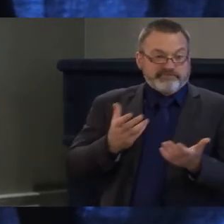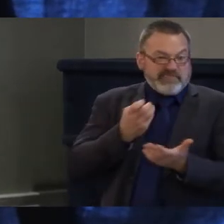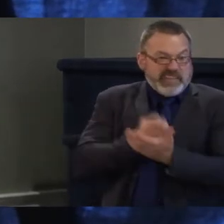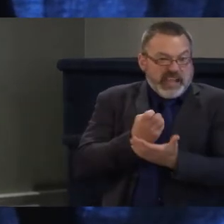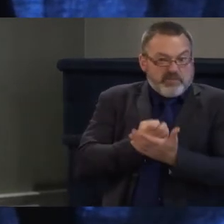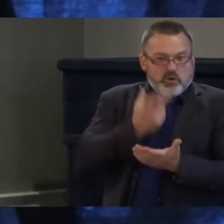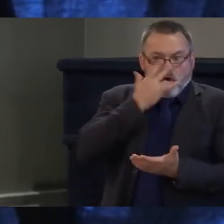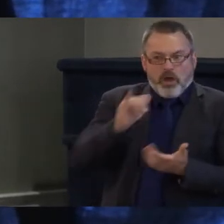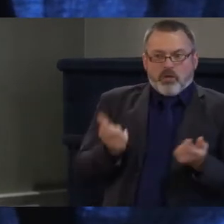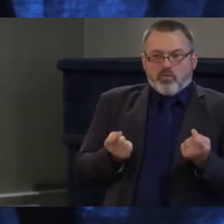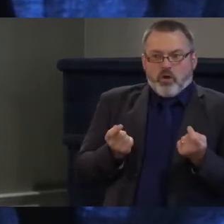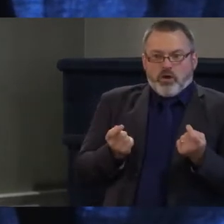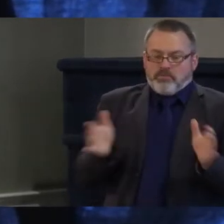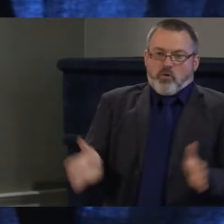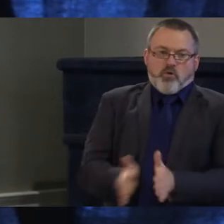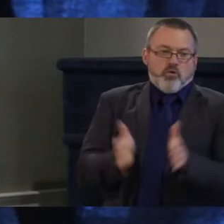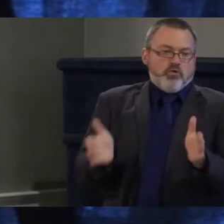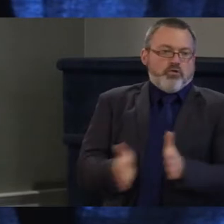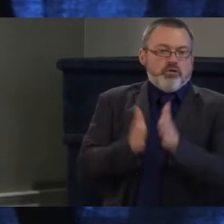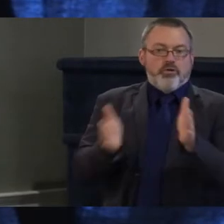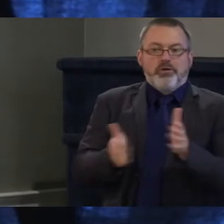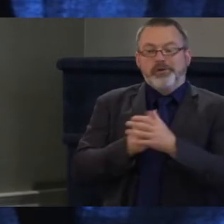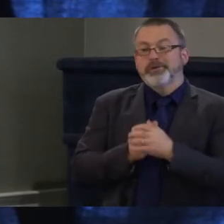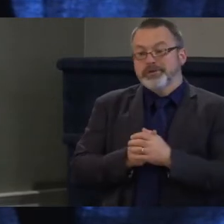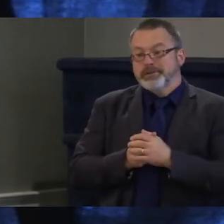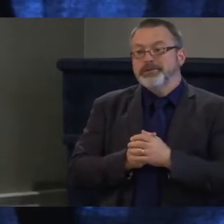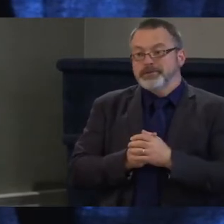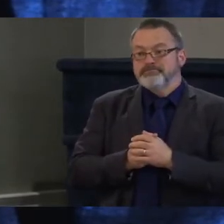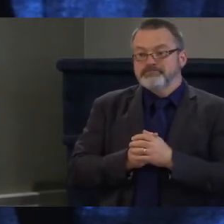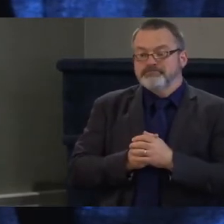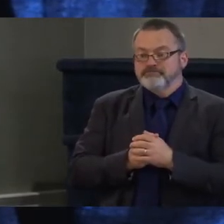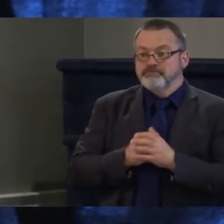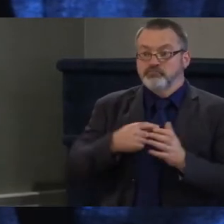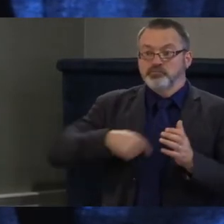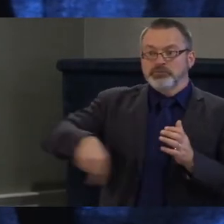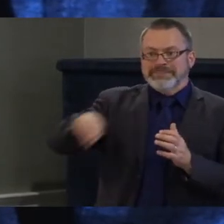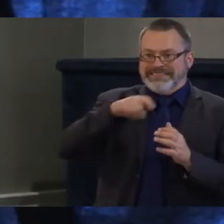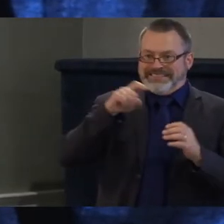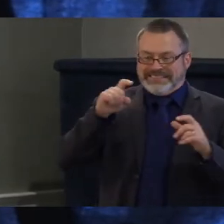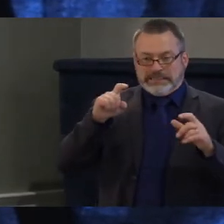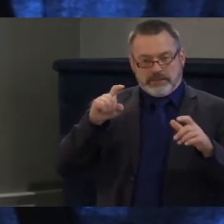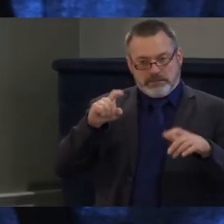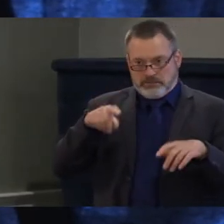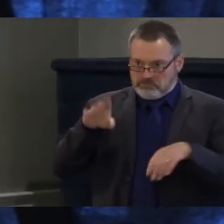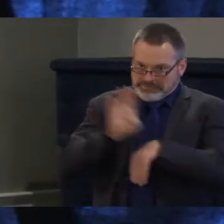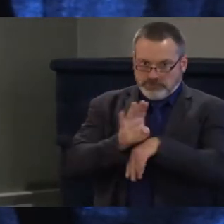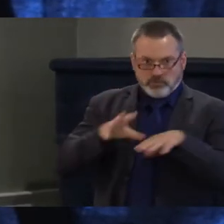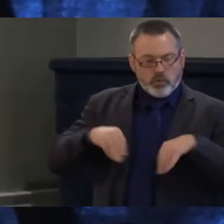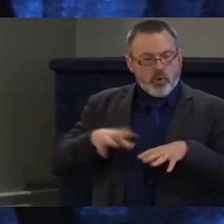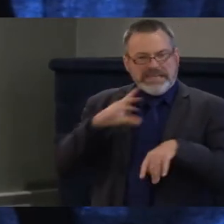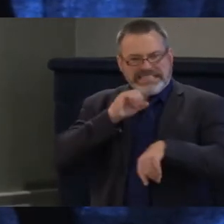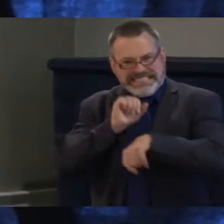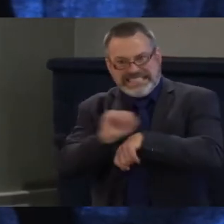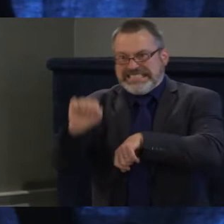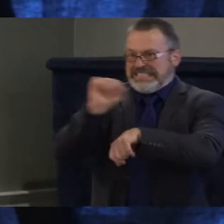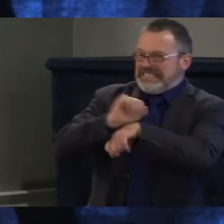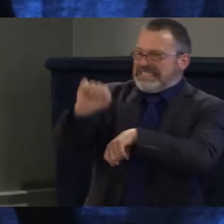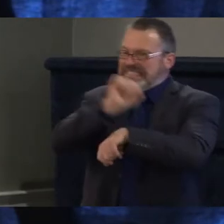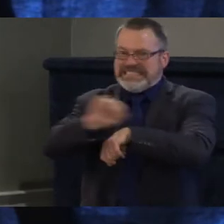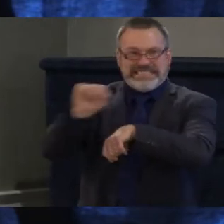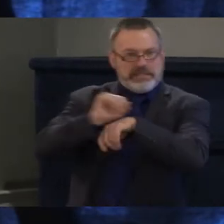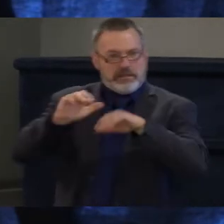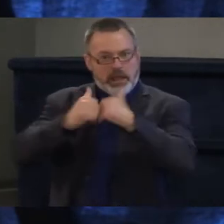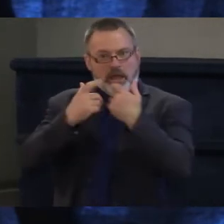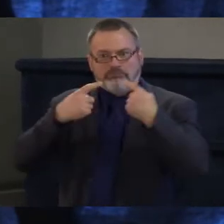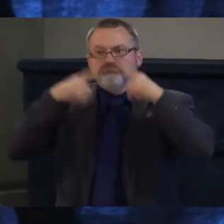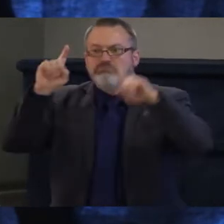businesses. And so, we have to do everything that we can to make sure that businesses and workplaces are